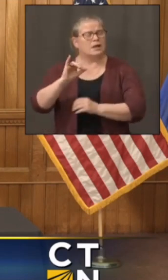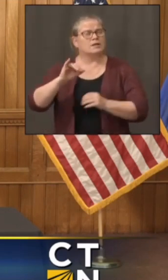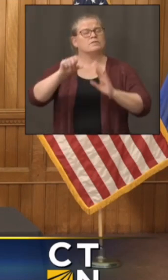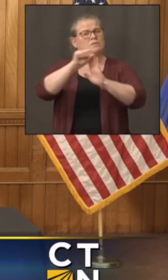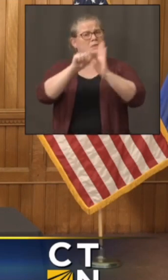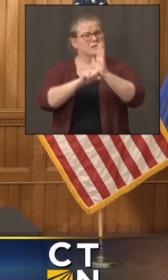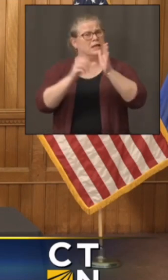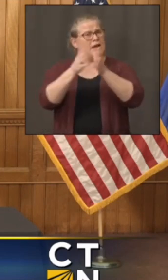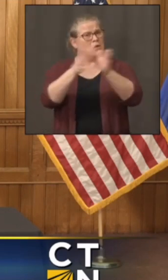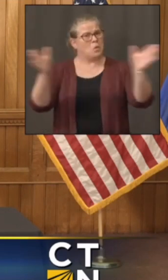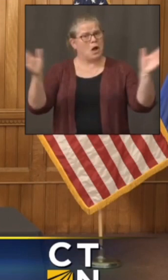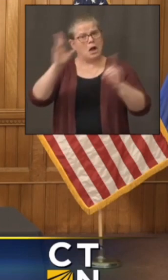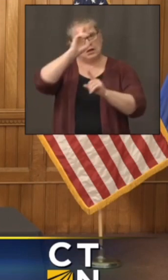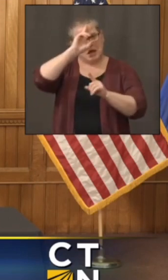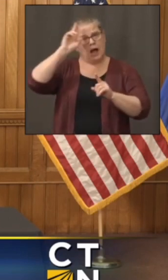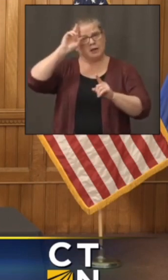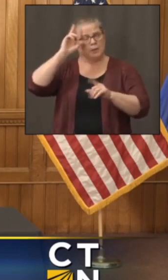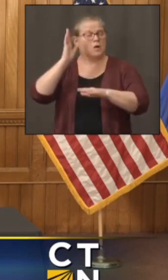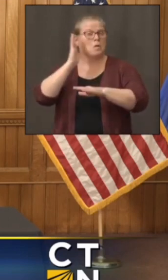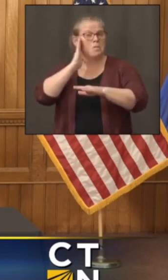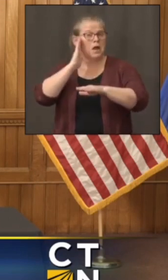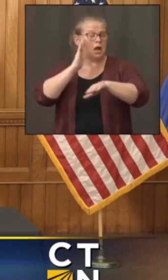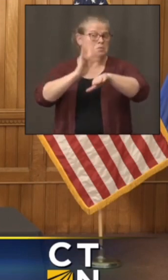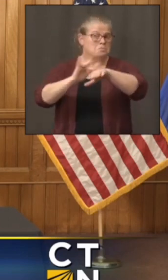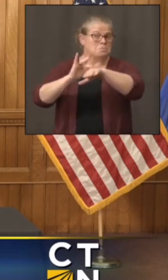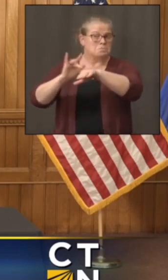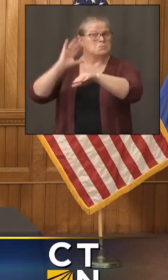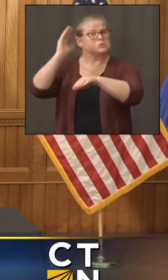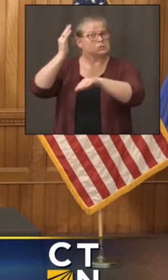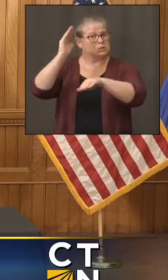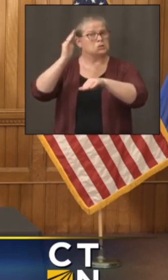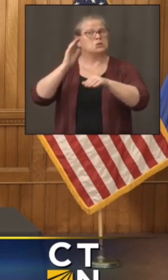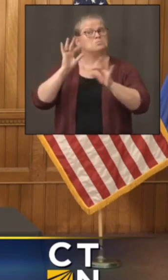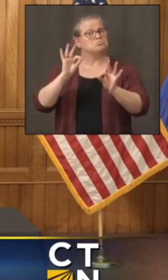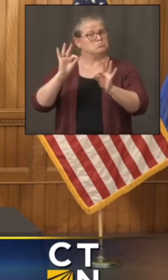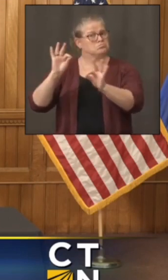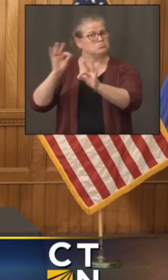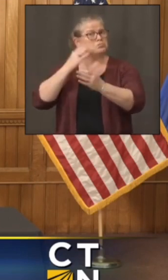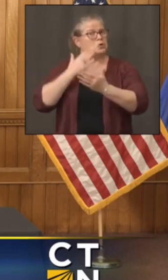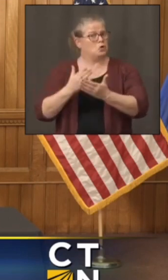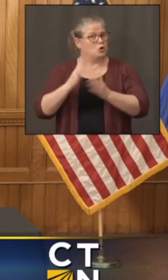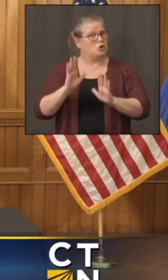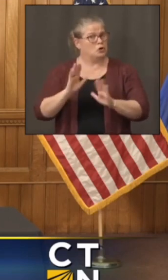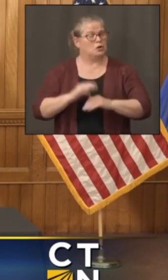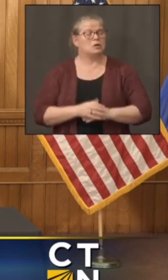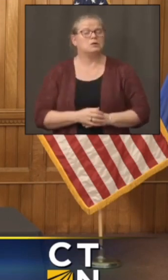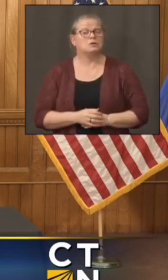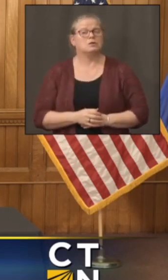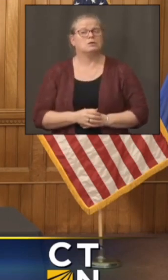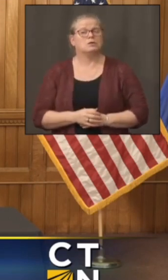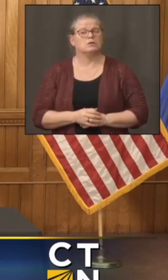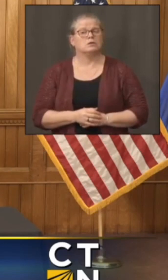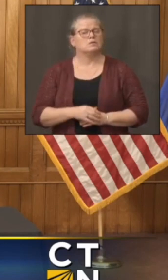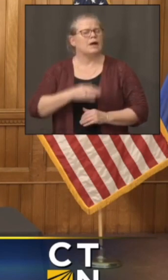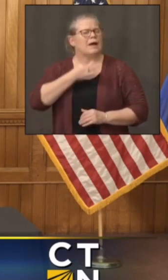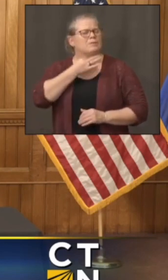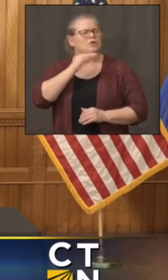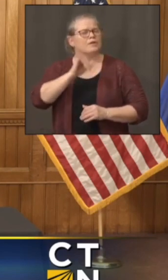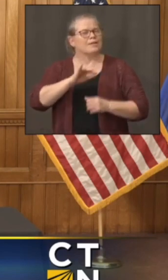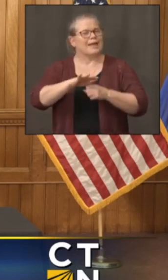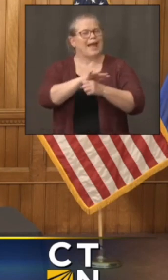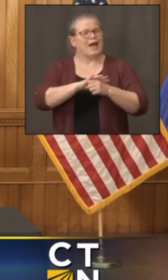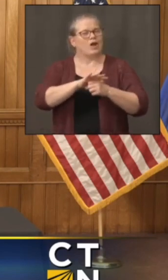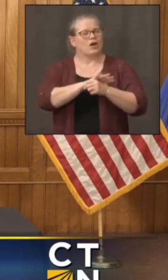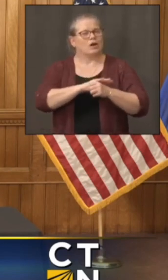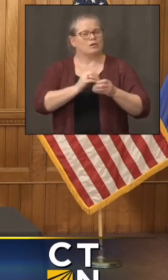capacity situation sort of at least under control. I was wondering, in these flare-up areas, though, are there